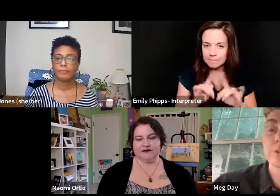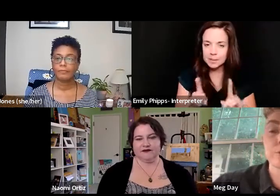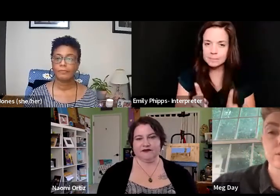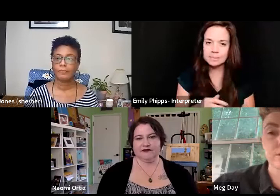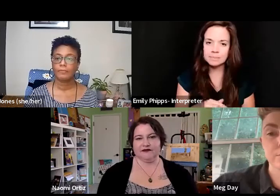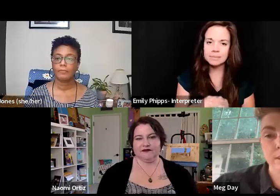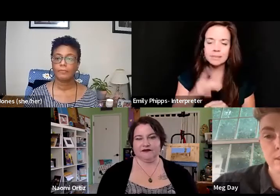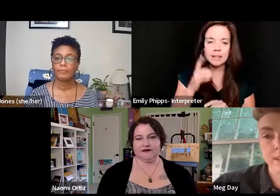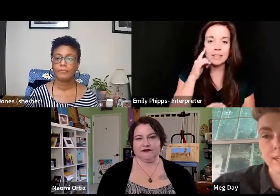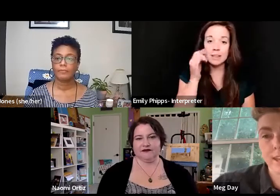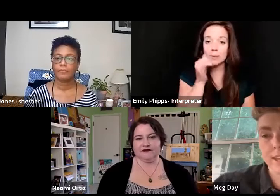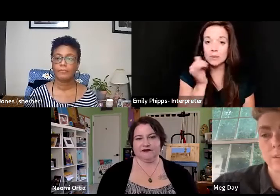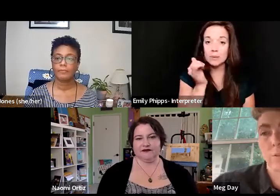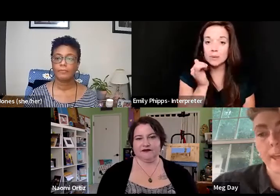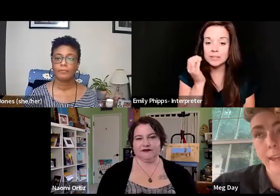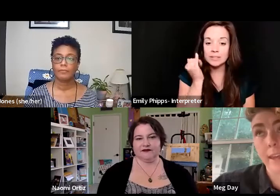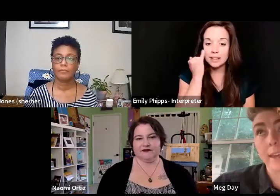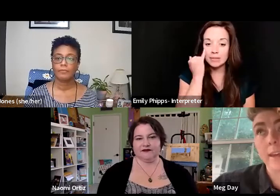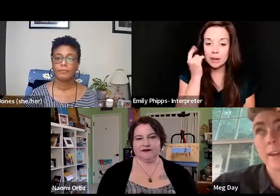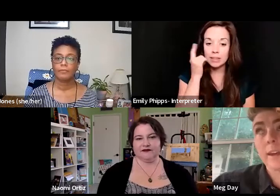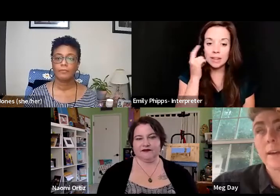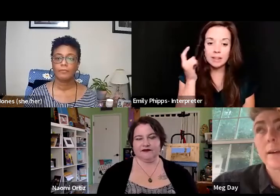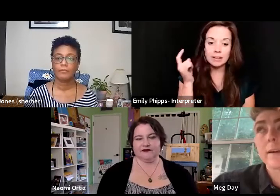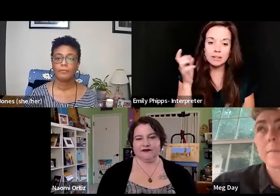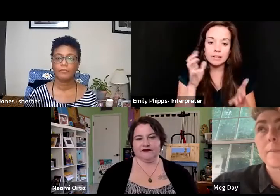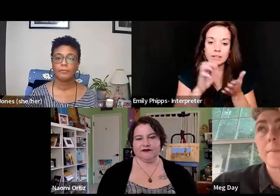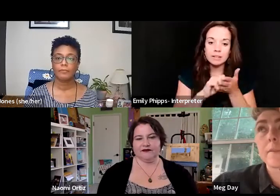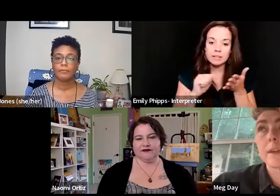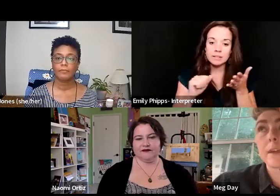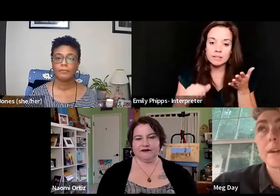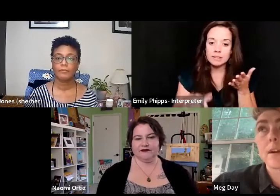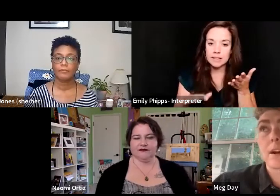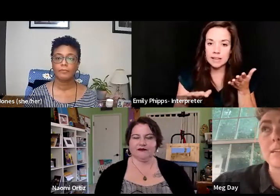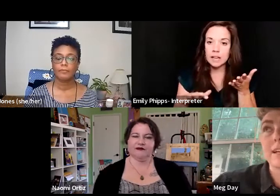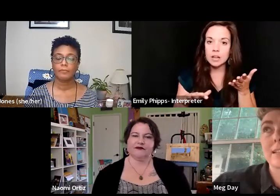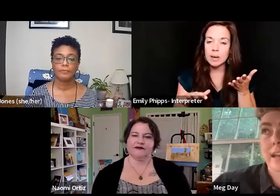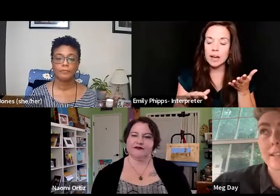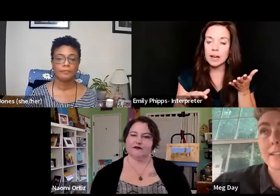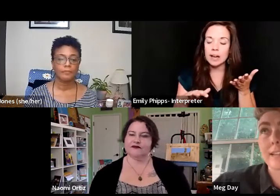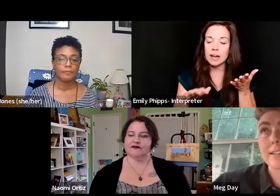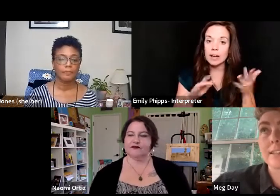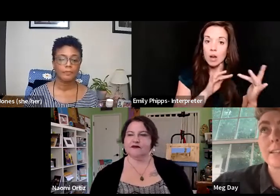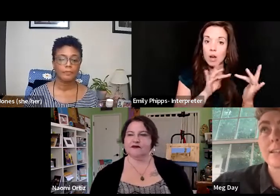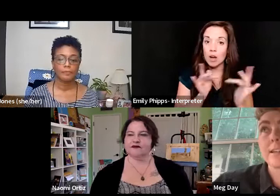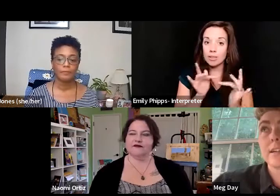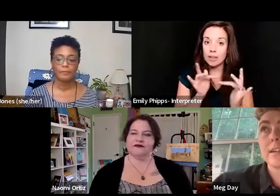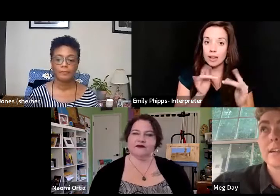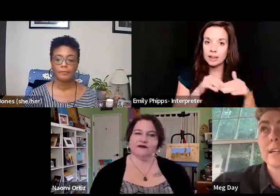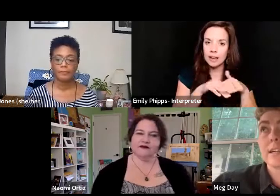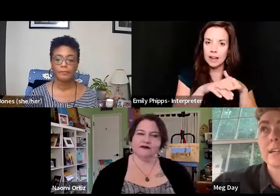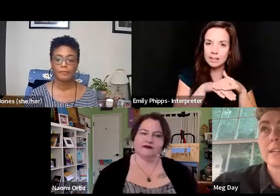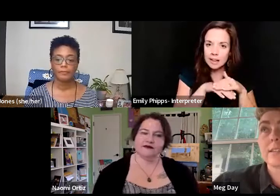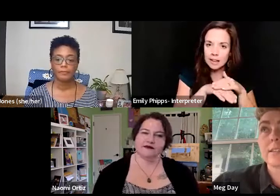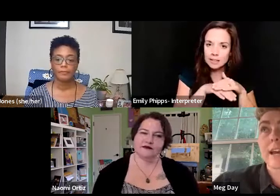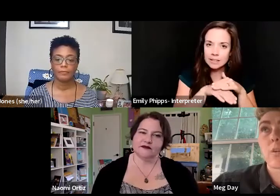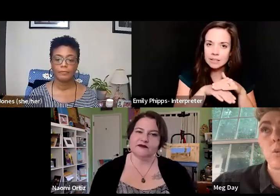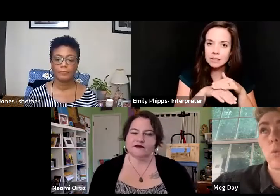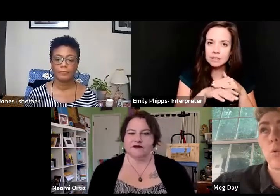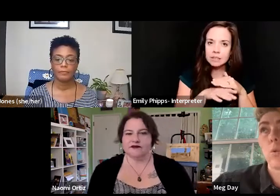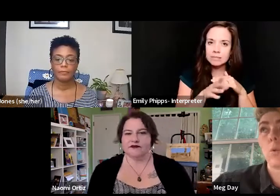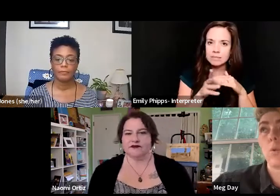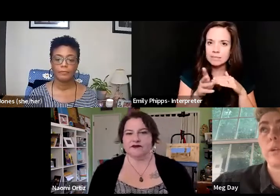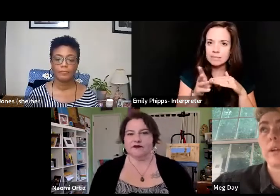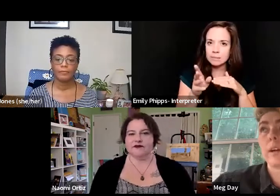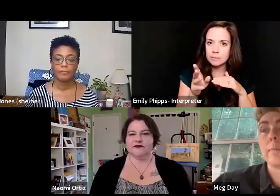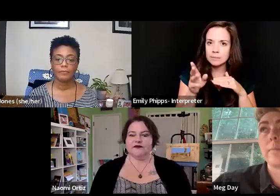I think we're fools if we think that taking away, um, online access is at